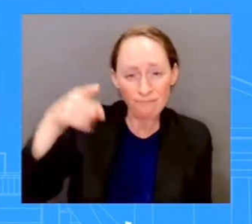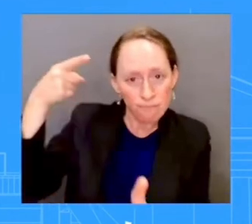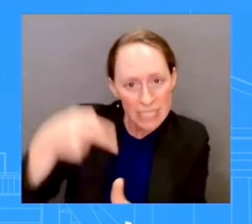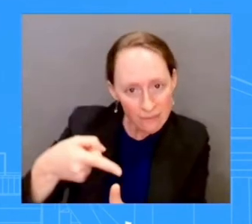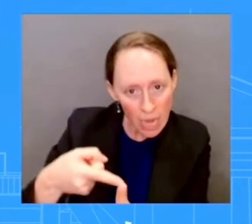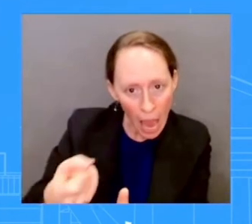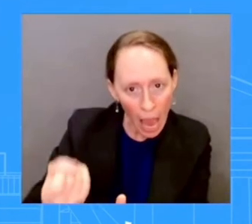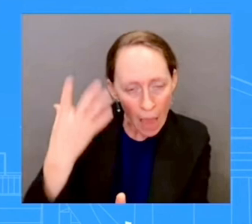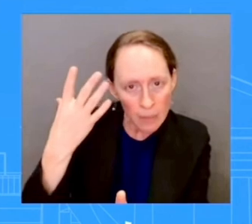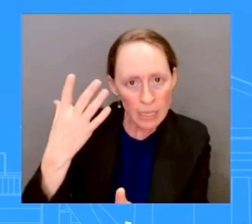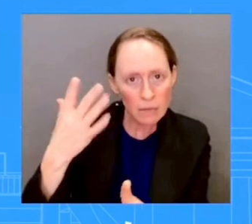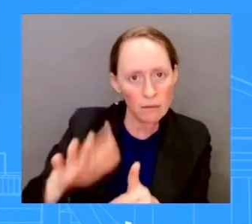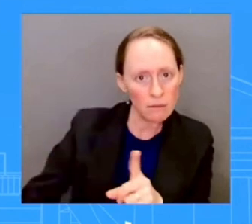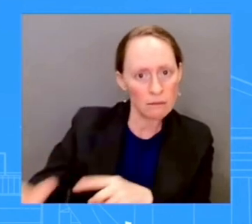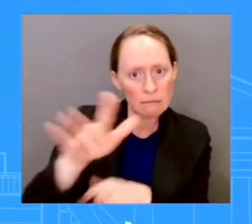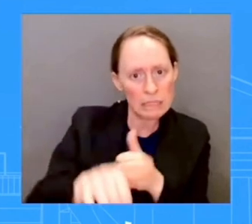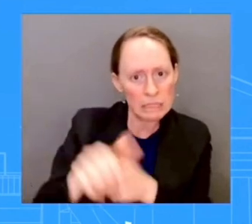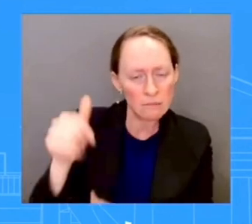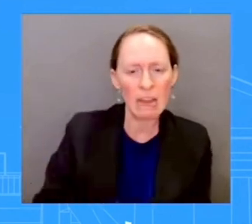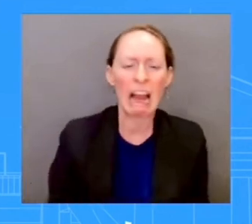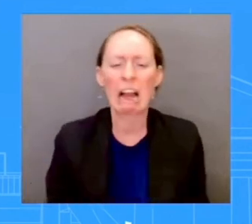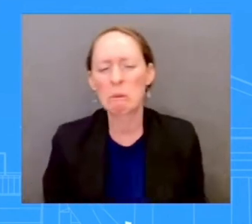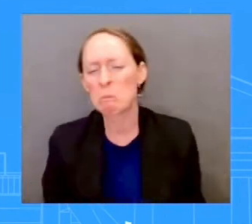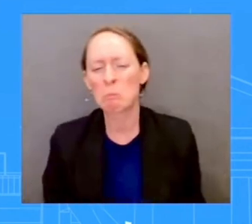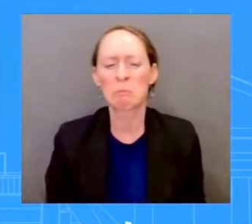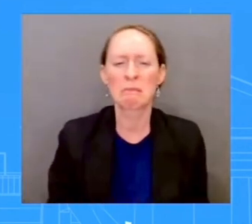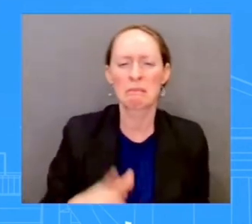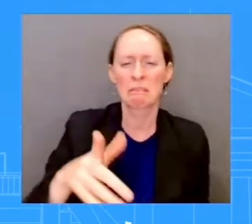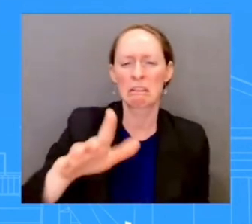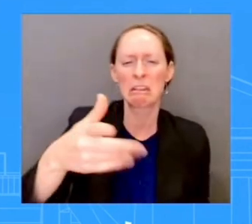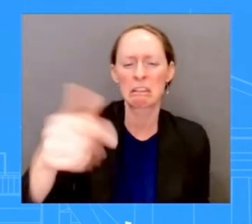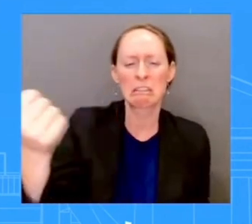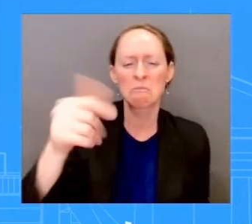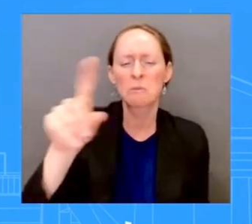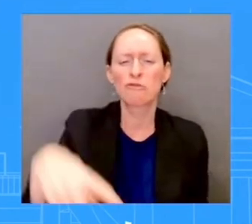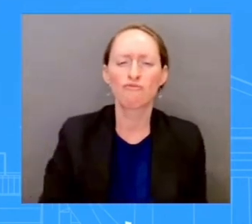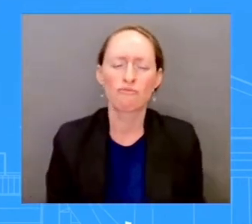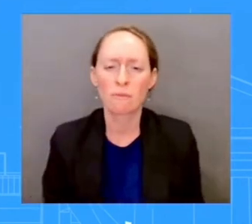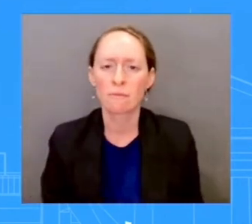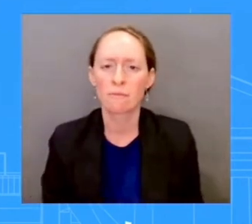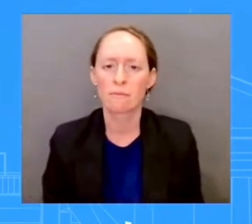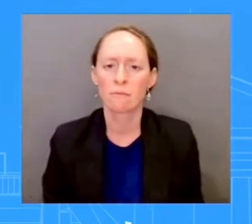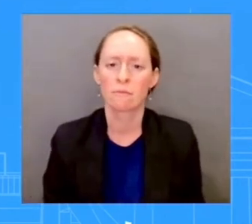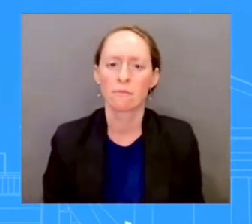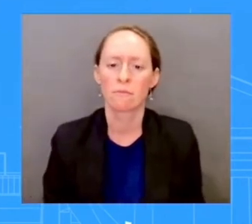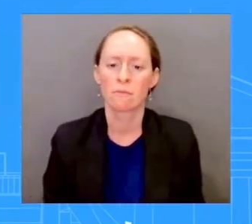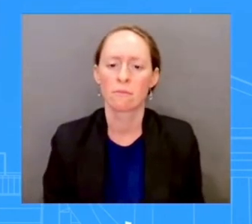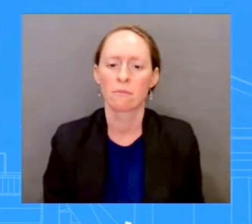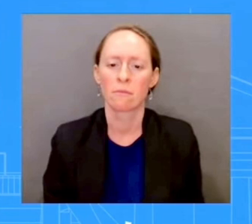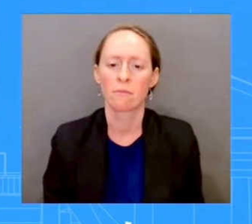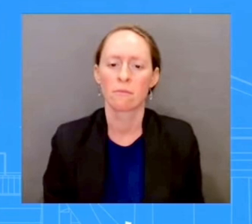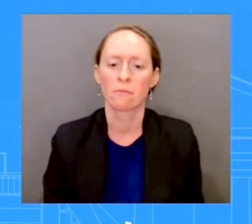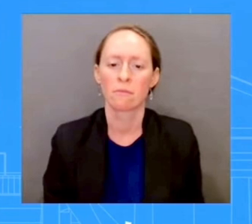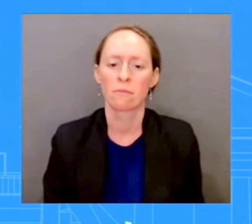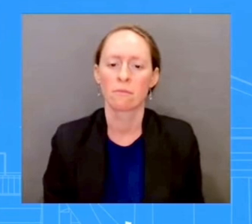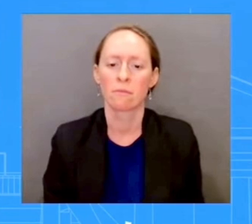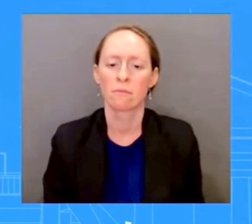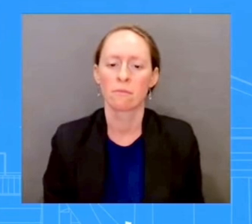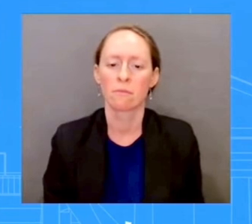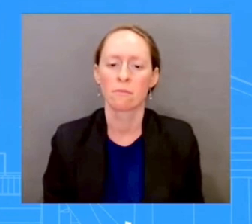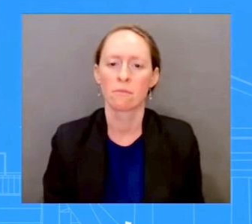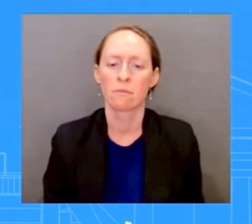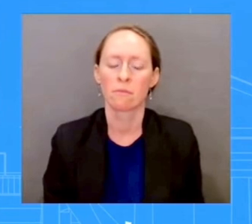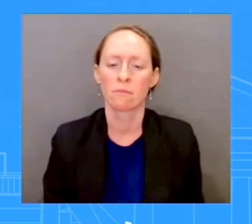others. Thanks. The Thank you. President Biden said today that he will be visiting Florida on Saturday. He said that he should